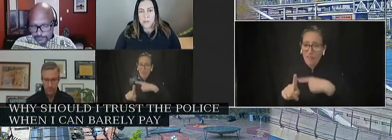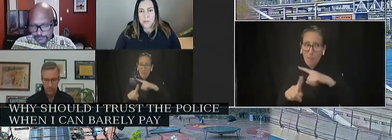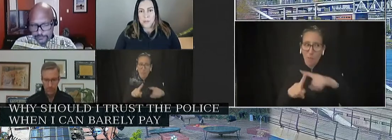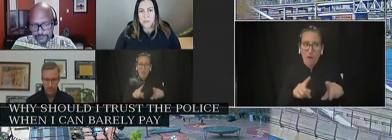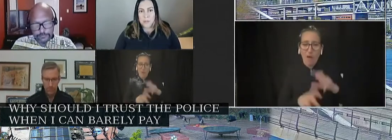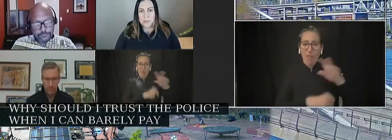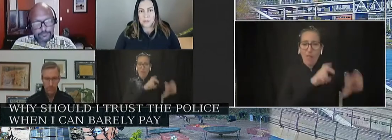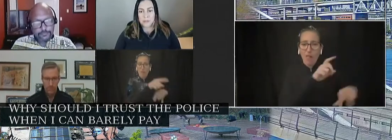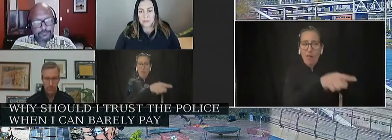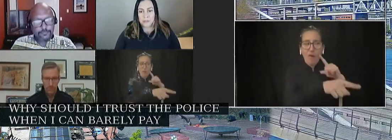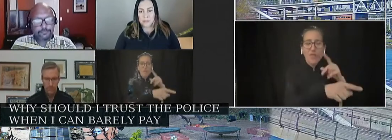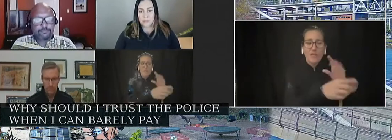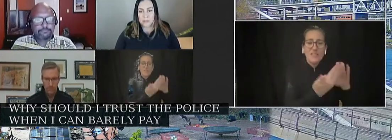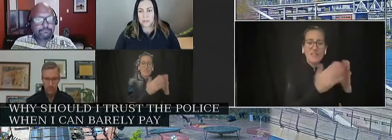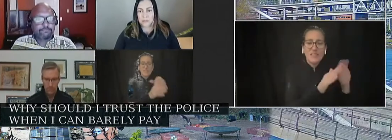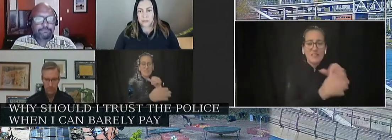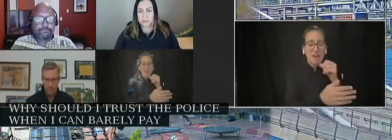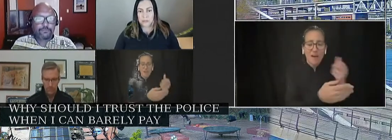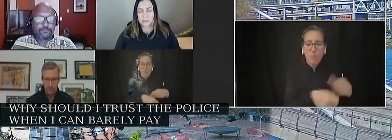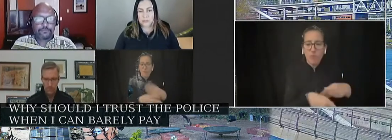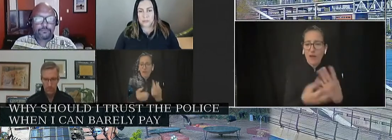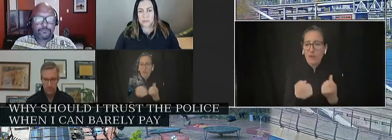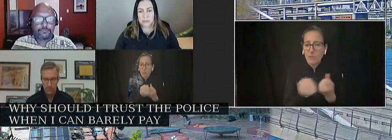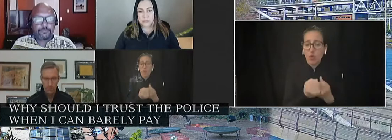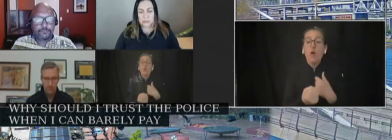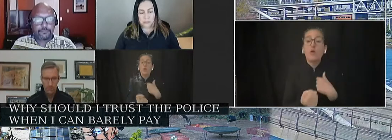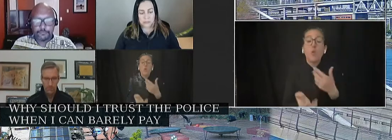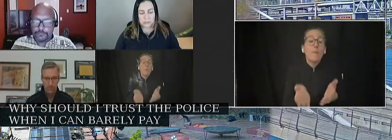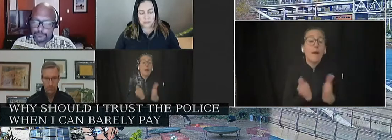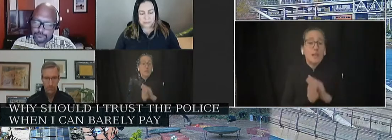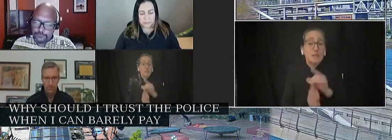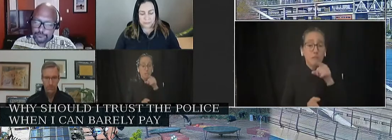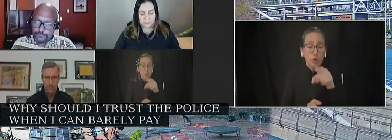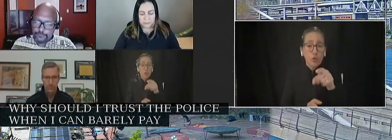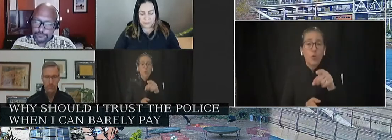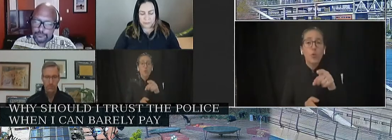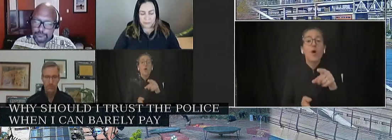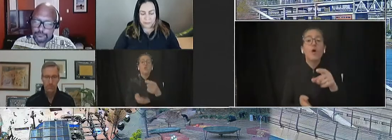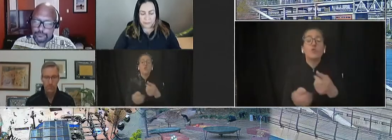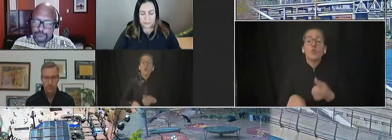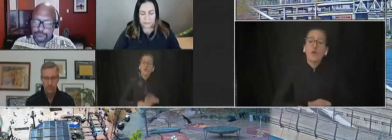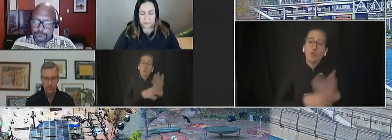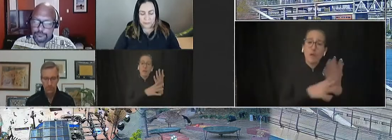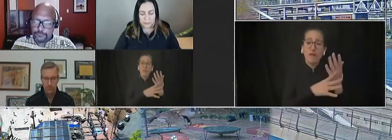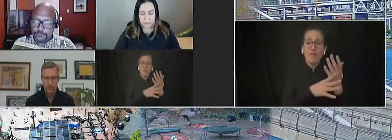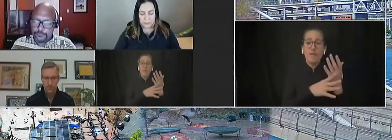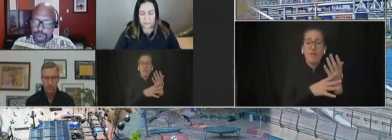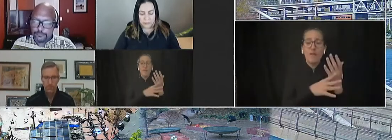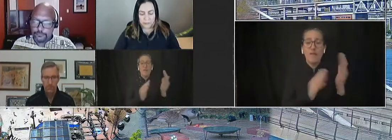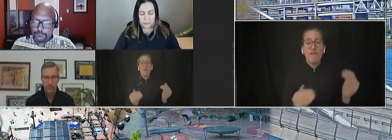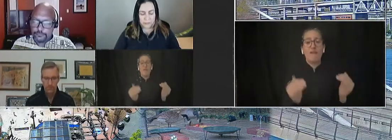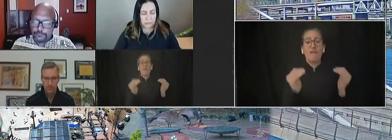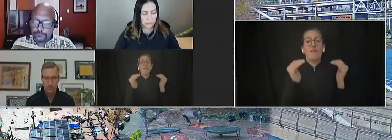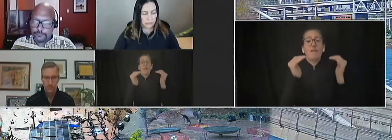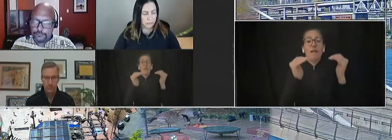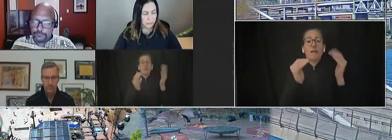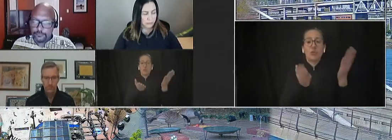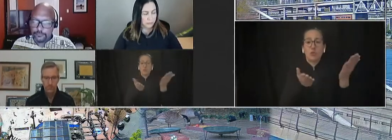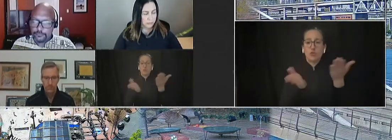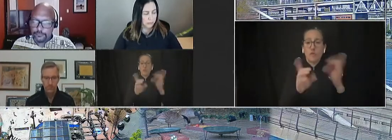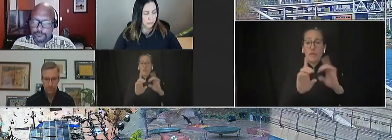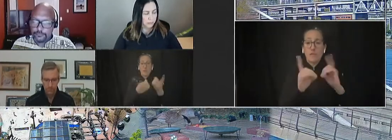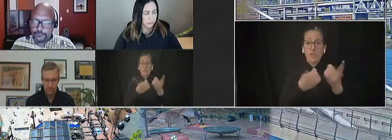call for you to make your enhanced service district and Portland Police budgeting and contract processes completely public